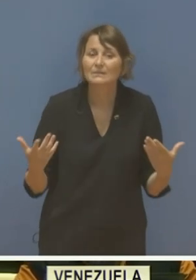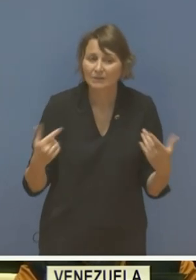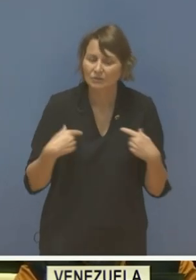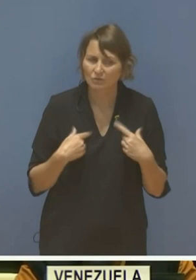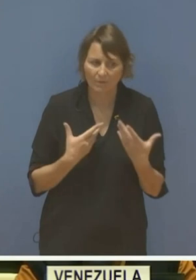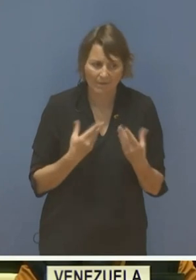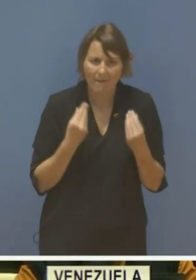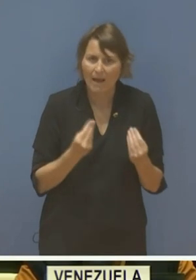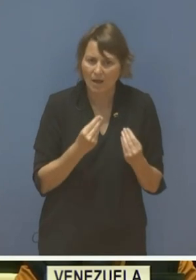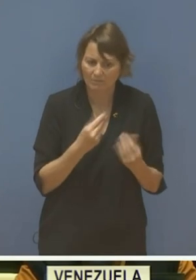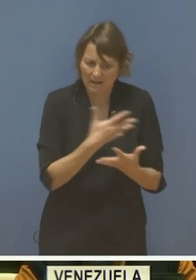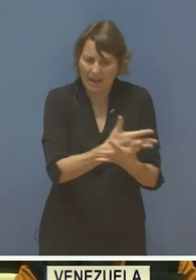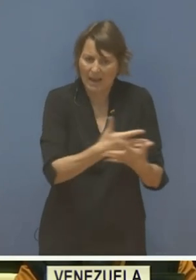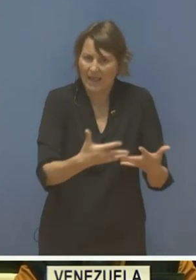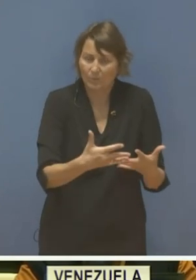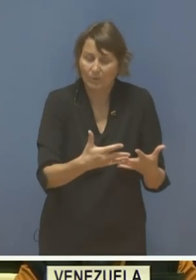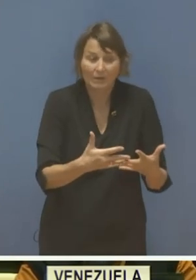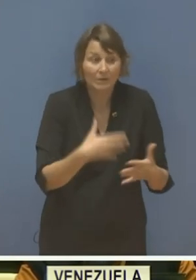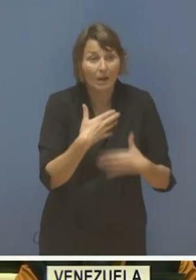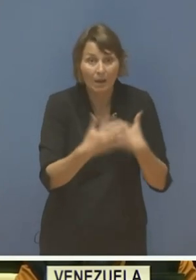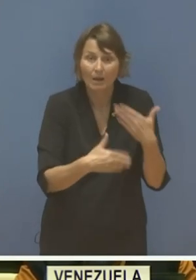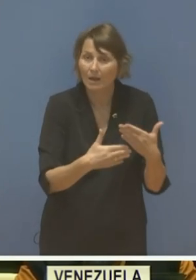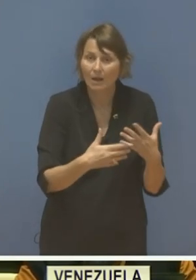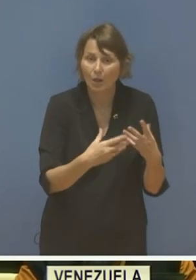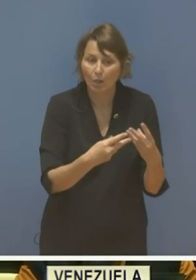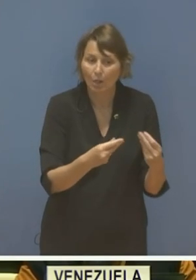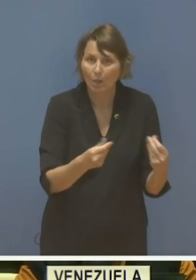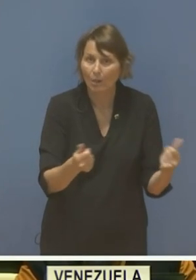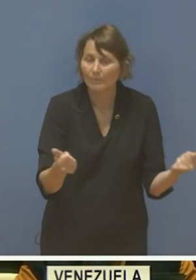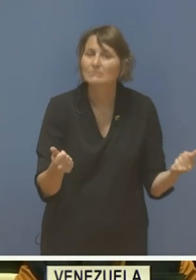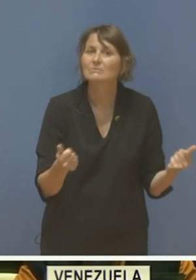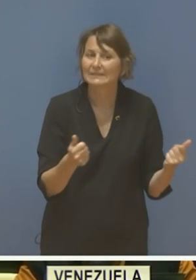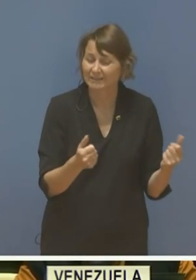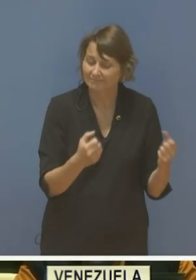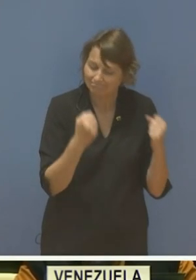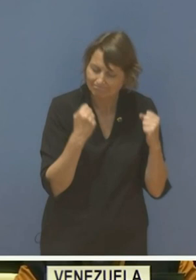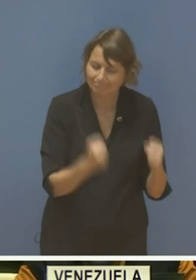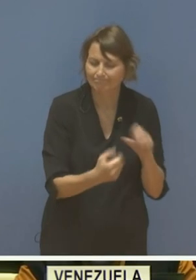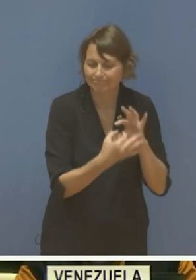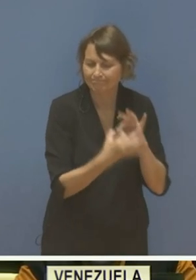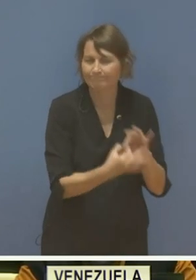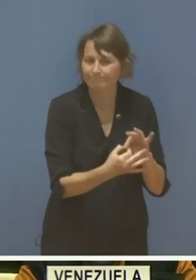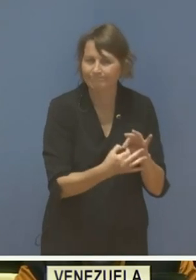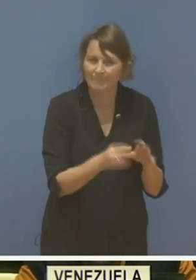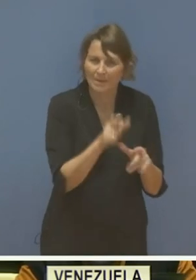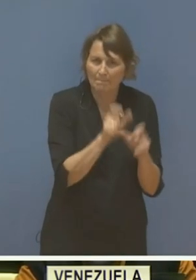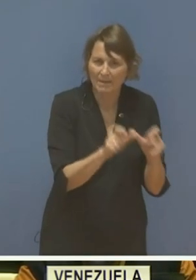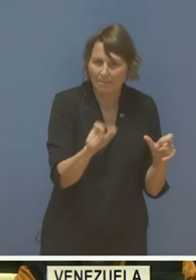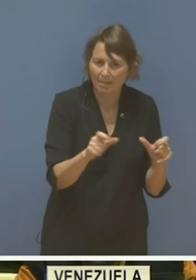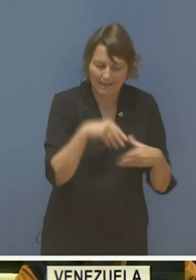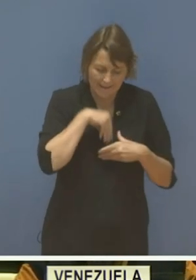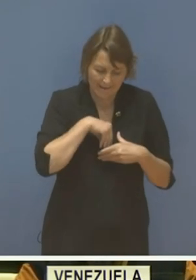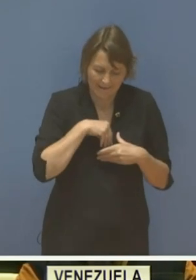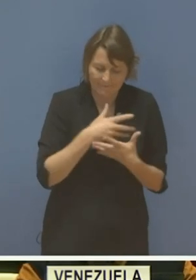vitality of the language, which is linked inextricably to the people. The